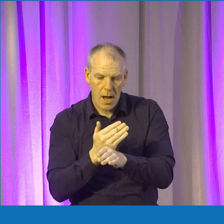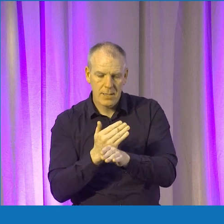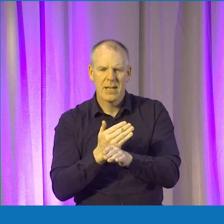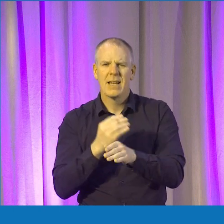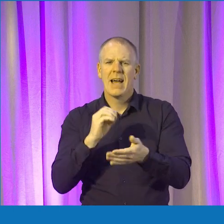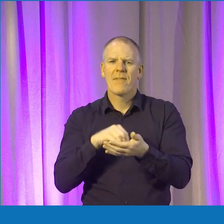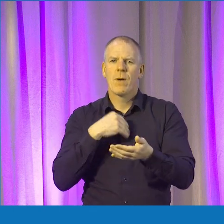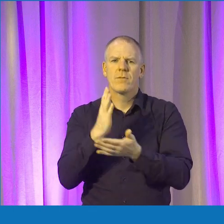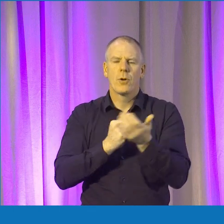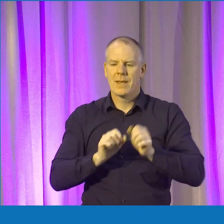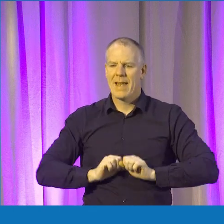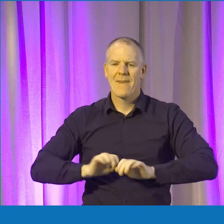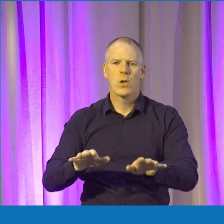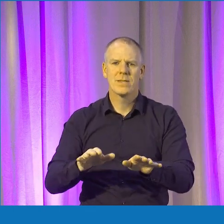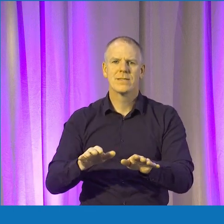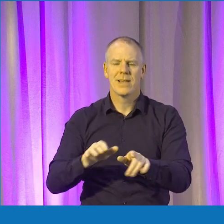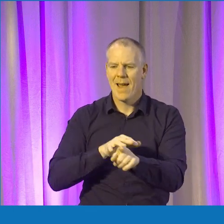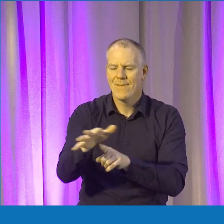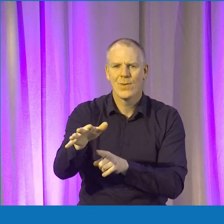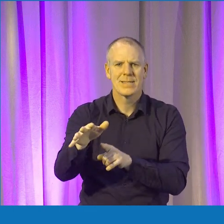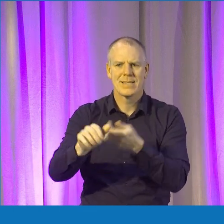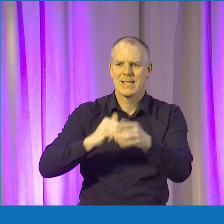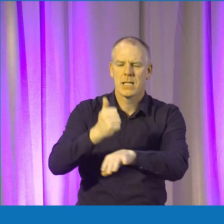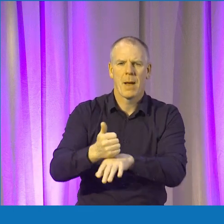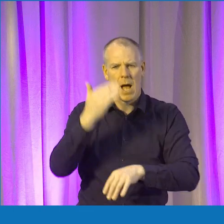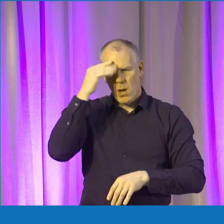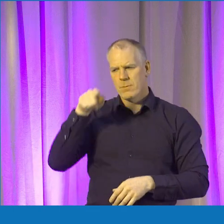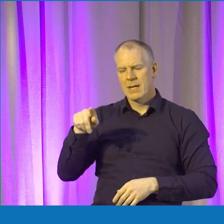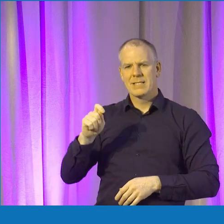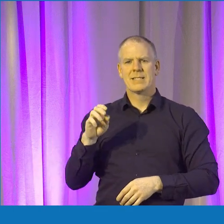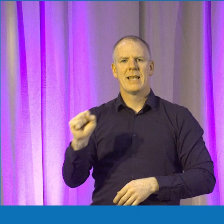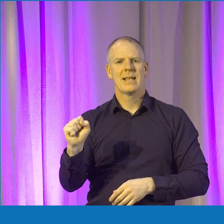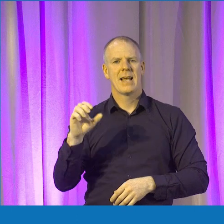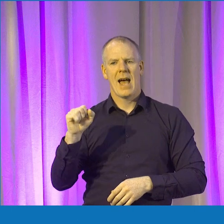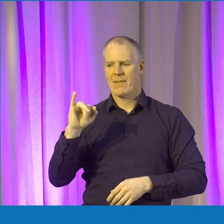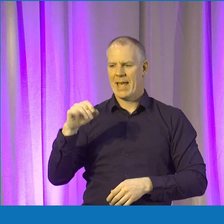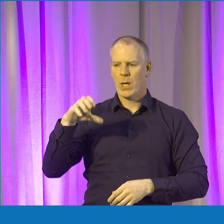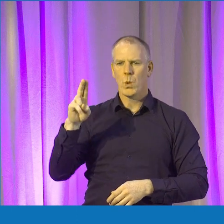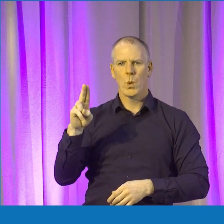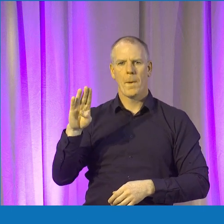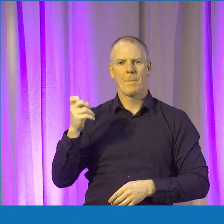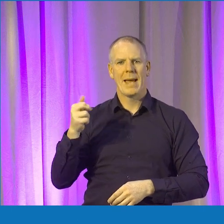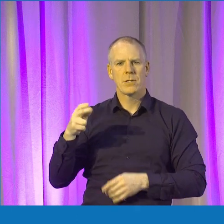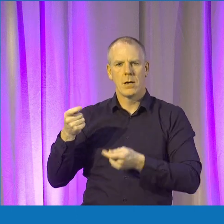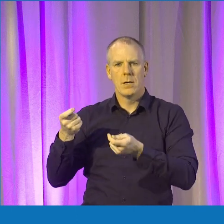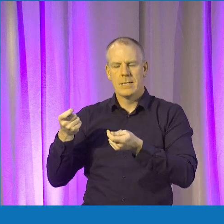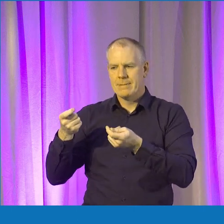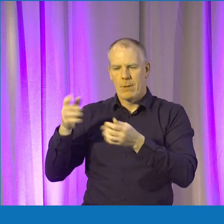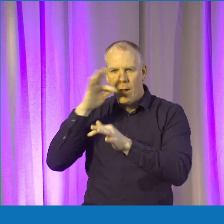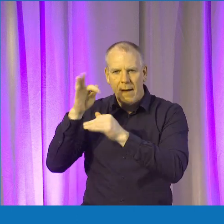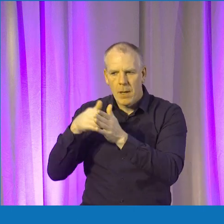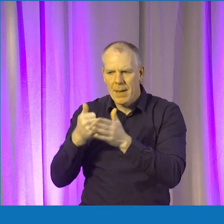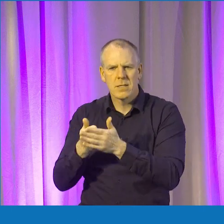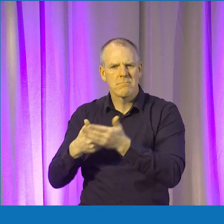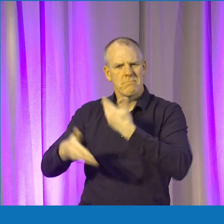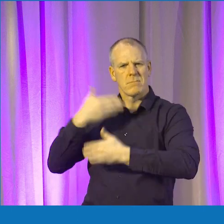catalyst for that. And one of those catalysts for it, I know, in tests, we have the test incubator. So can you share